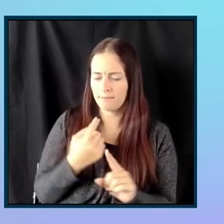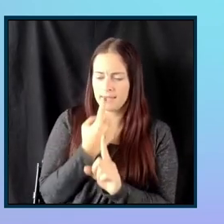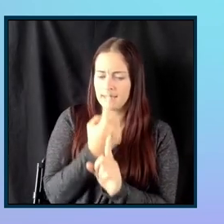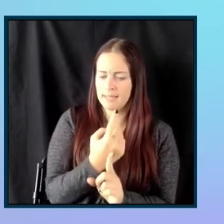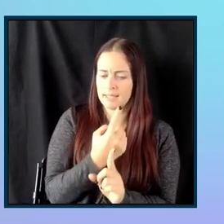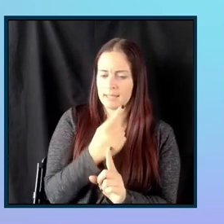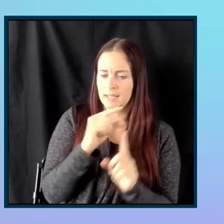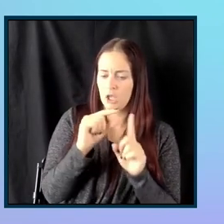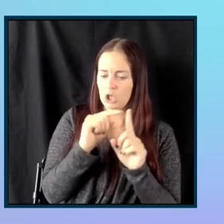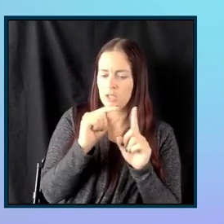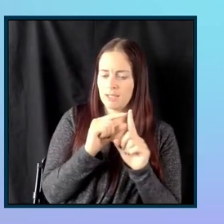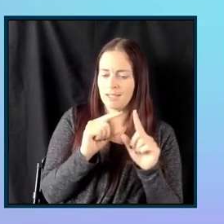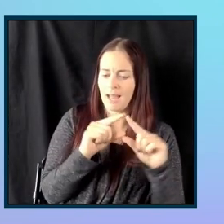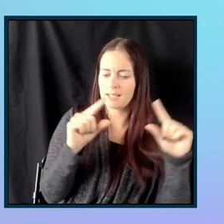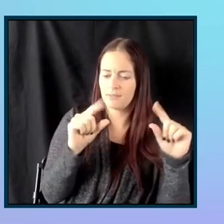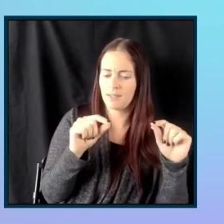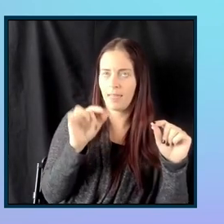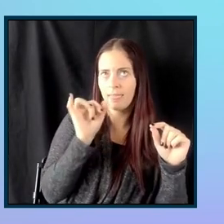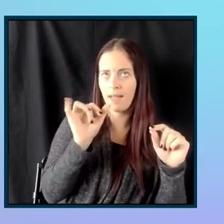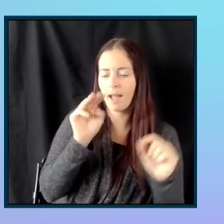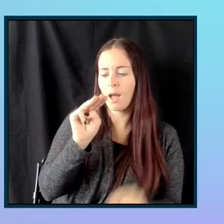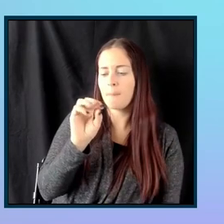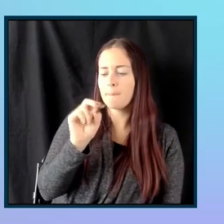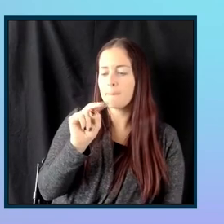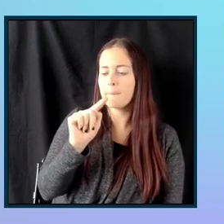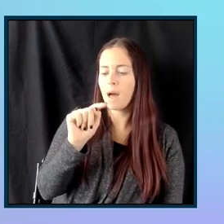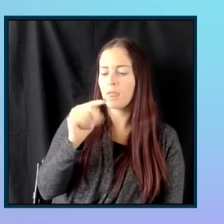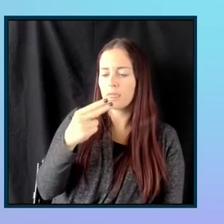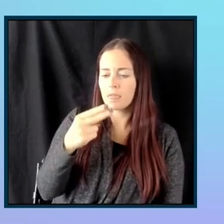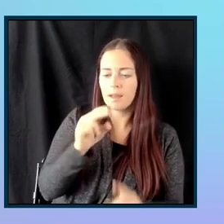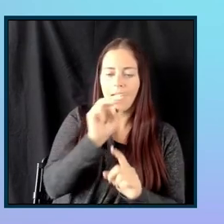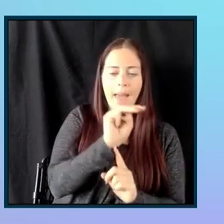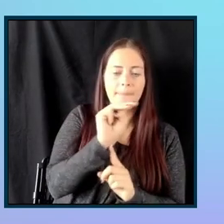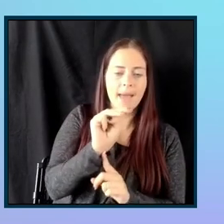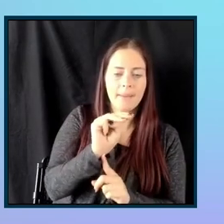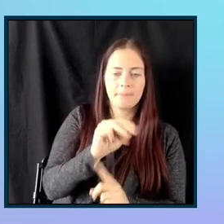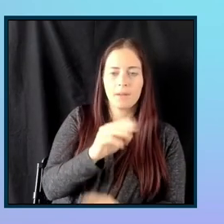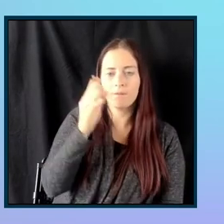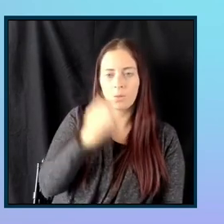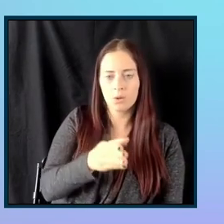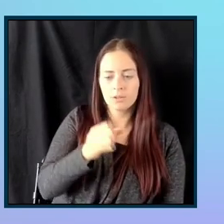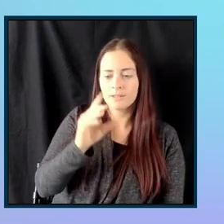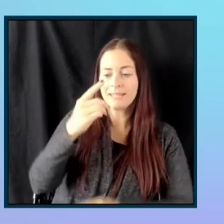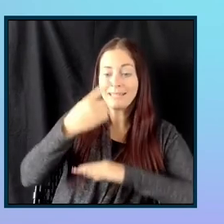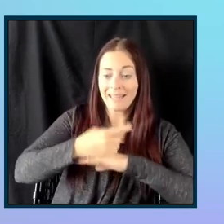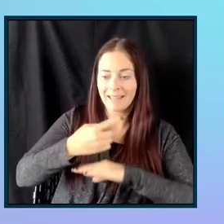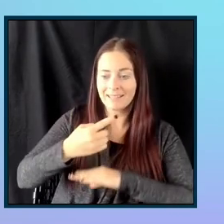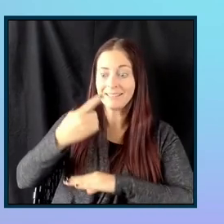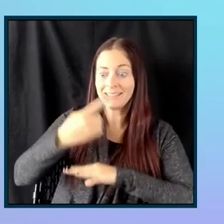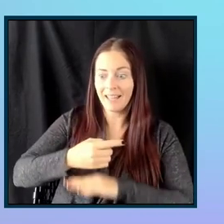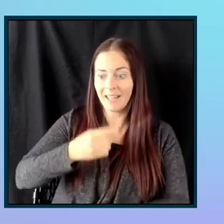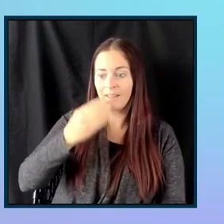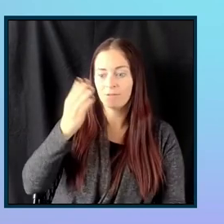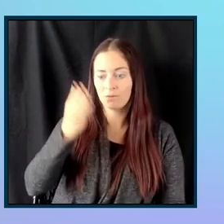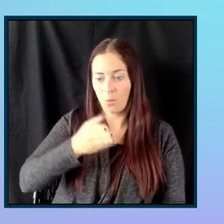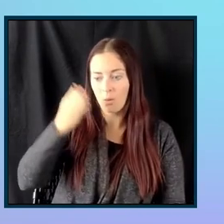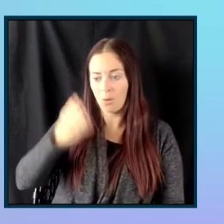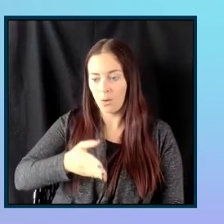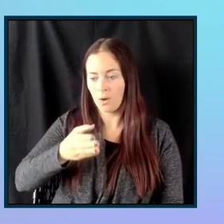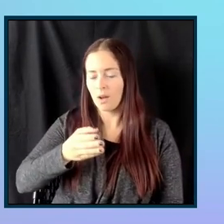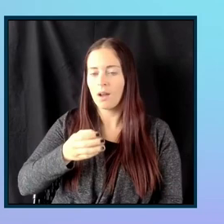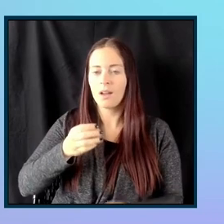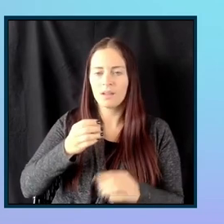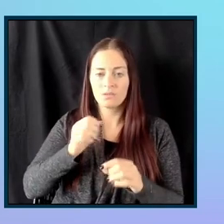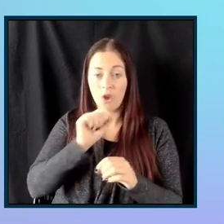you know, month, like MM, you know, forward slash day, day, forward slash year, year, year, year, or three separate